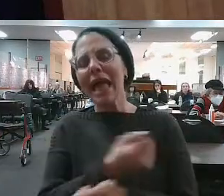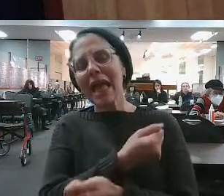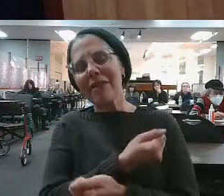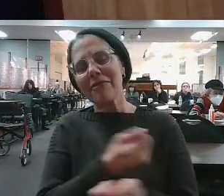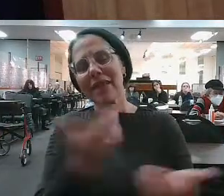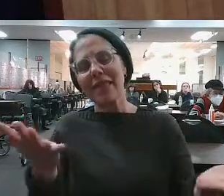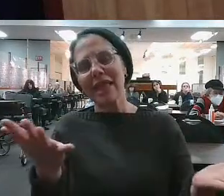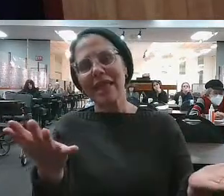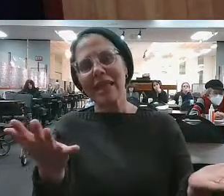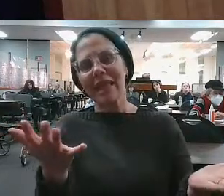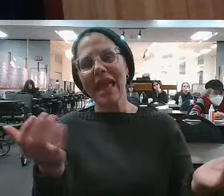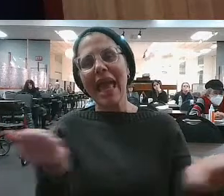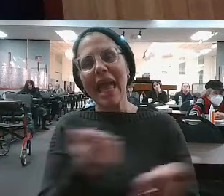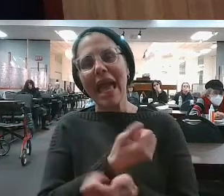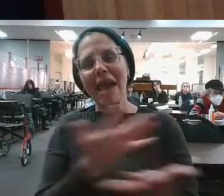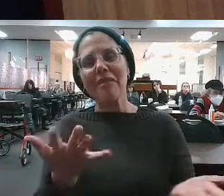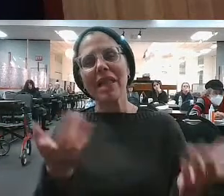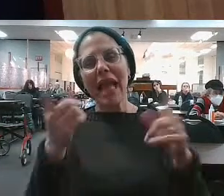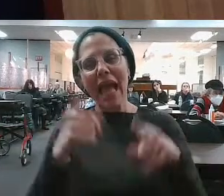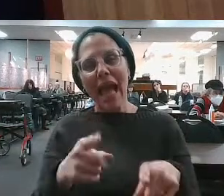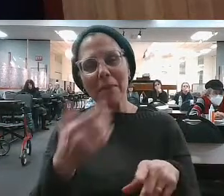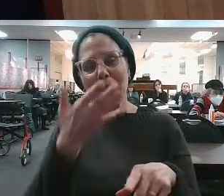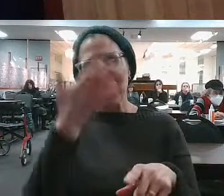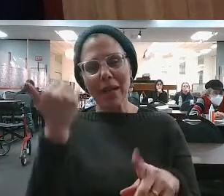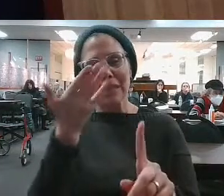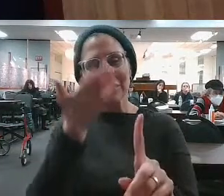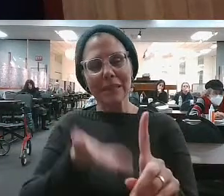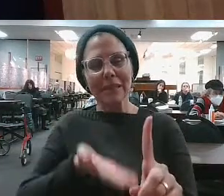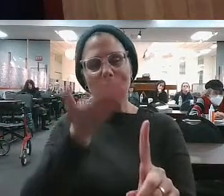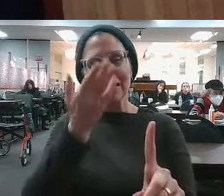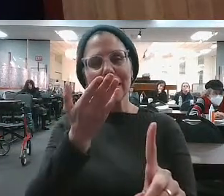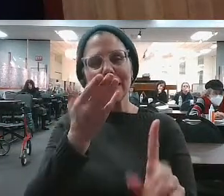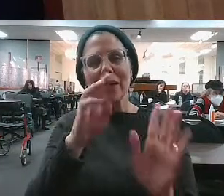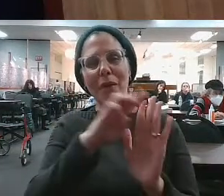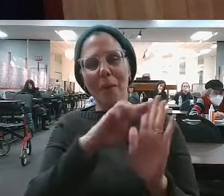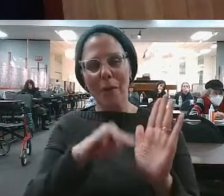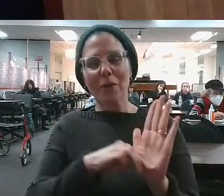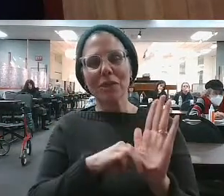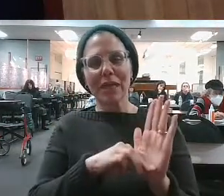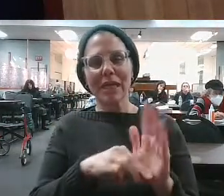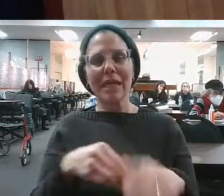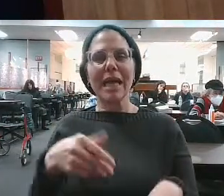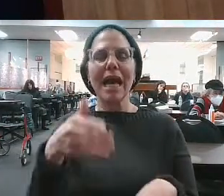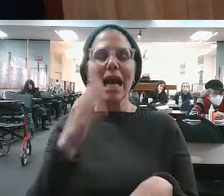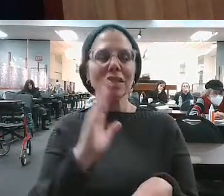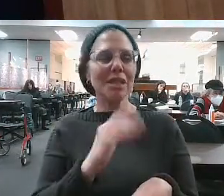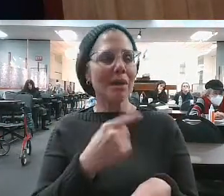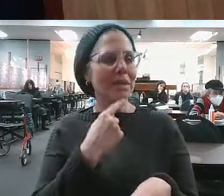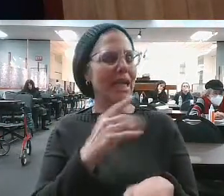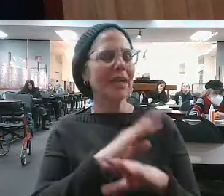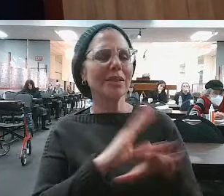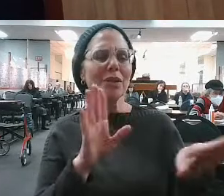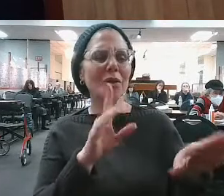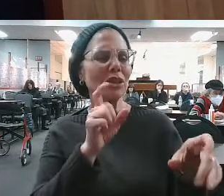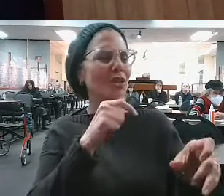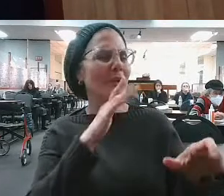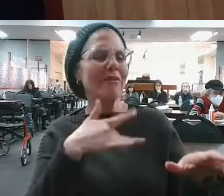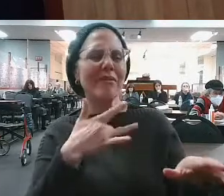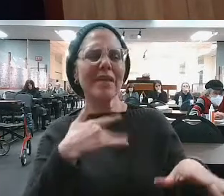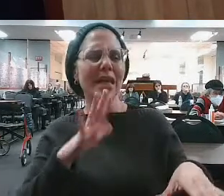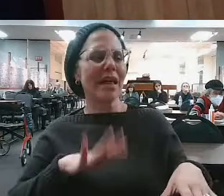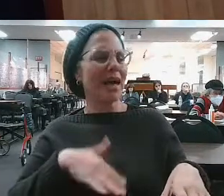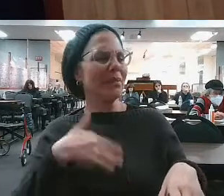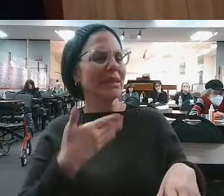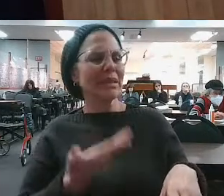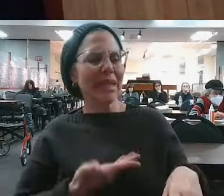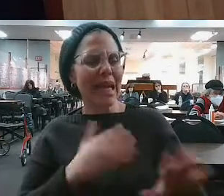to the craftsmen, you. The Kahuna Gedola, you. And Hashem teaching Moshe Rabbeinu, you're upset. You're upset because you